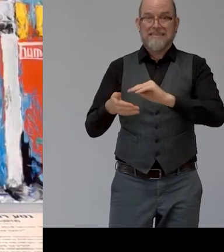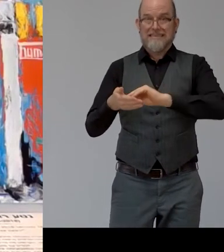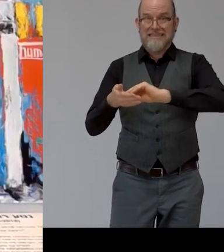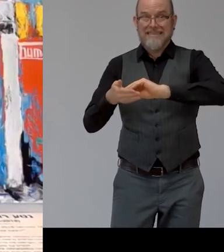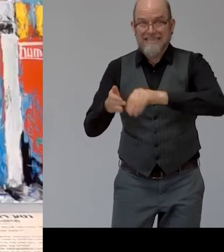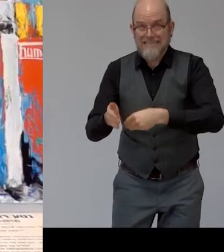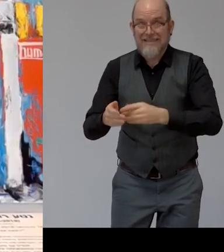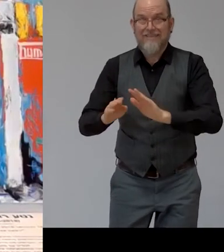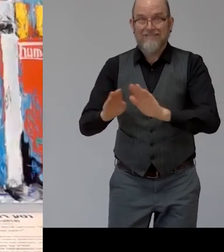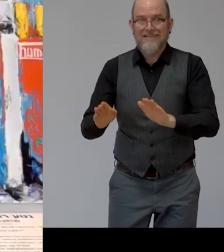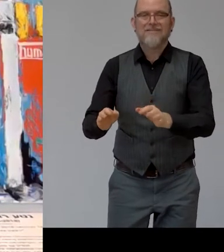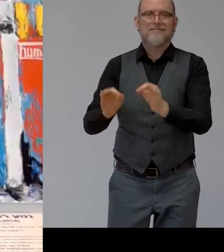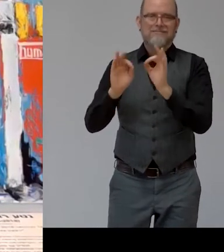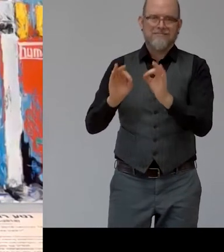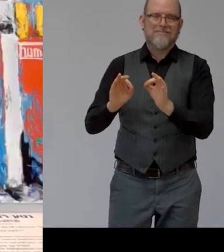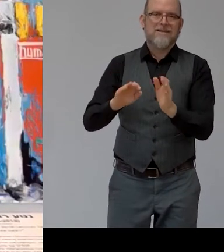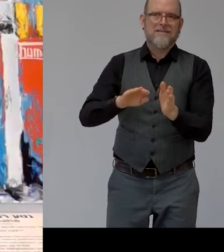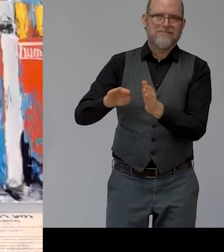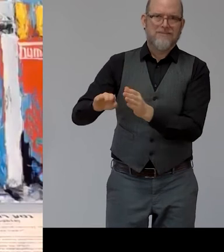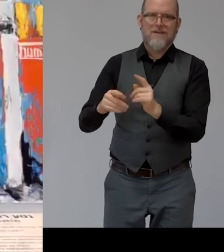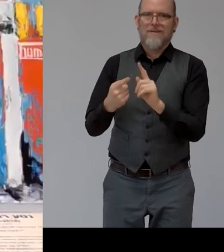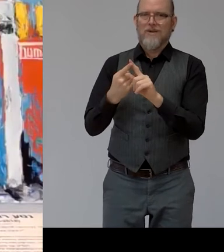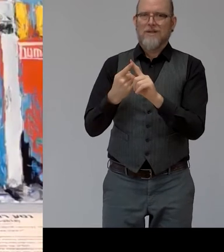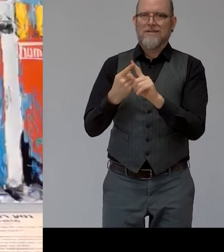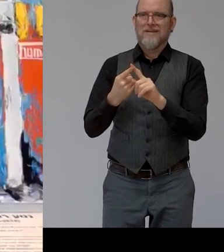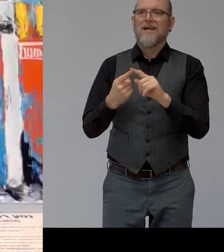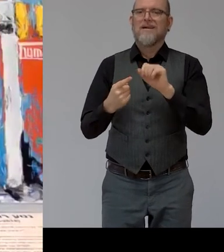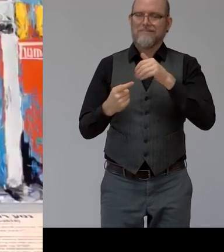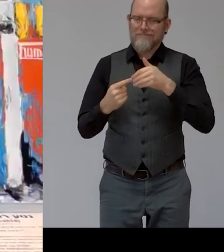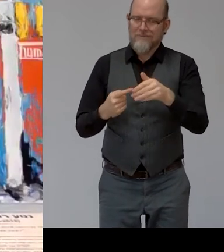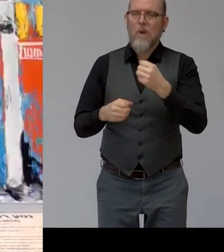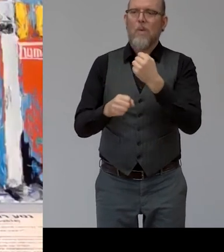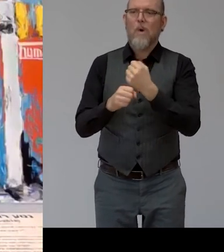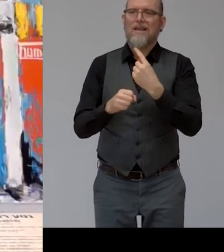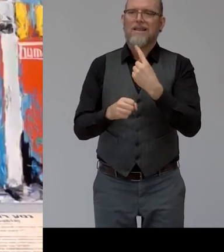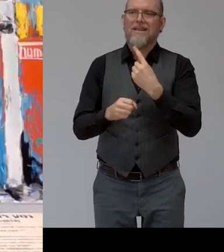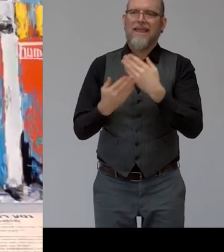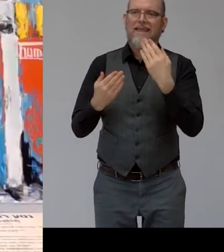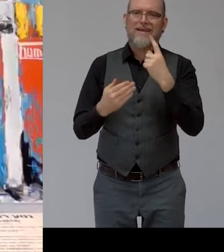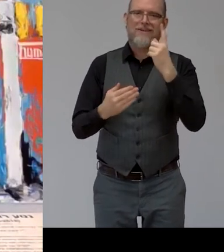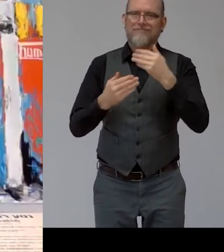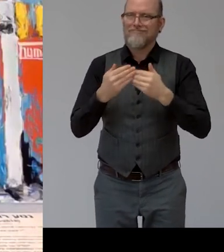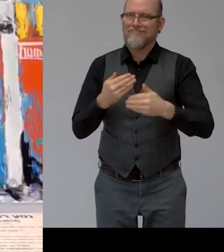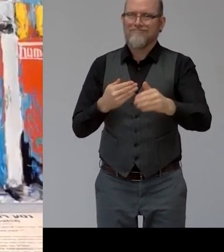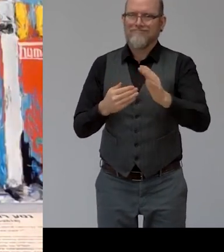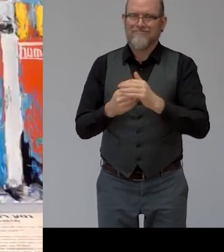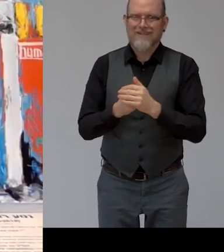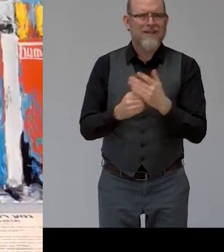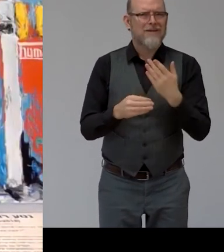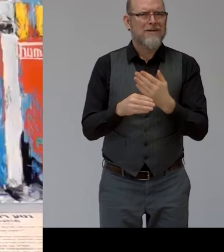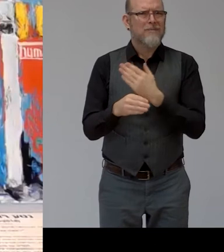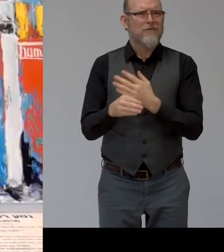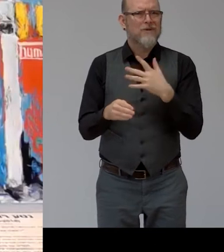uh to the first day of the work and uh as i mentioned it earlier it's crucial to look at as a cycle